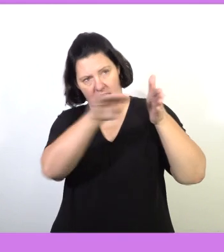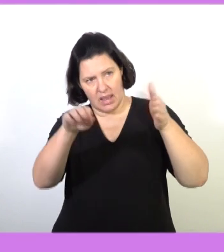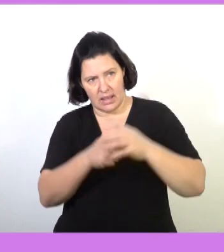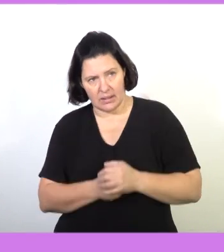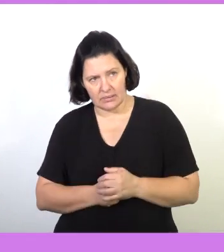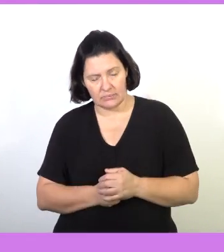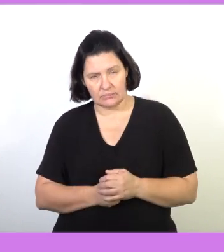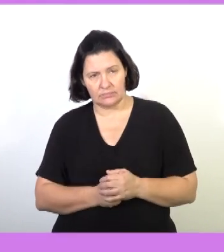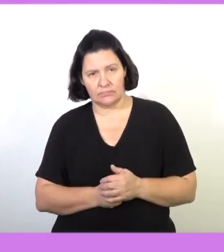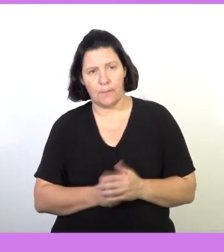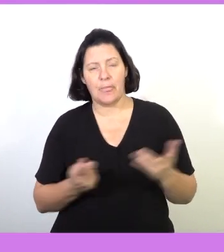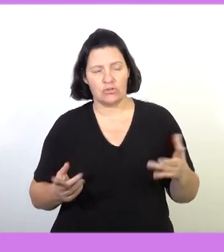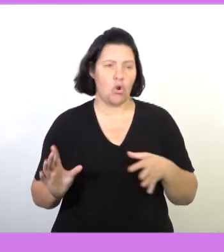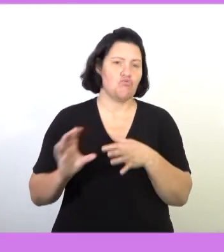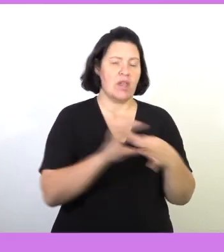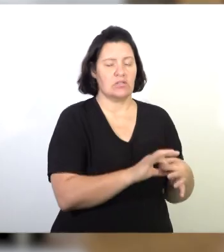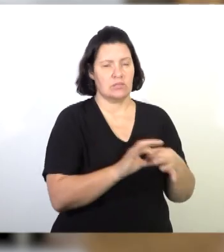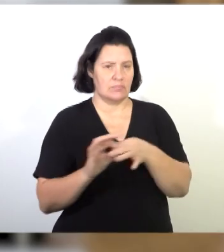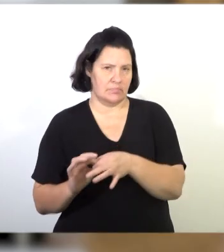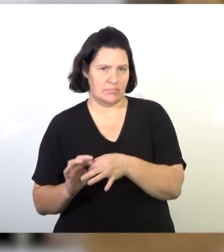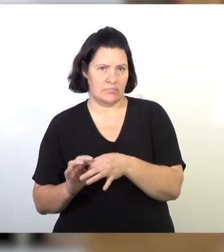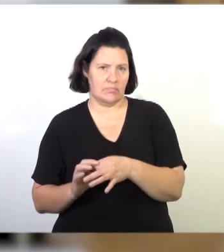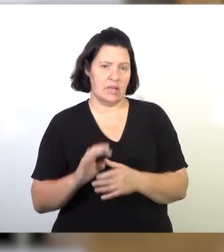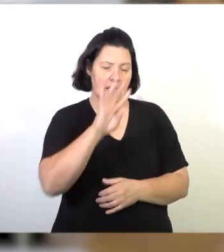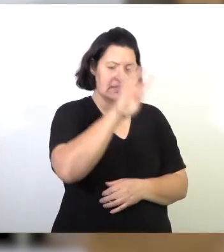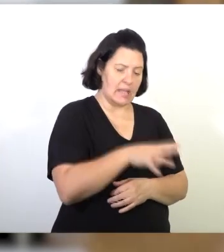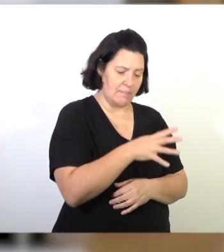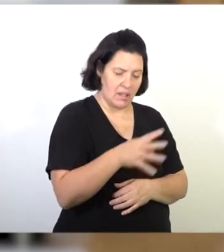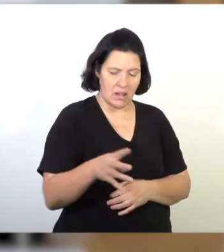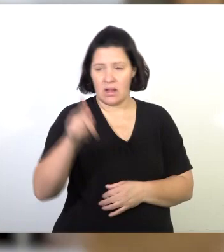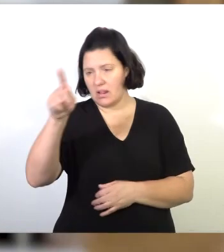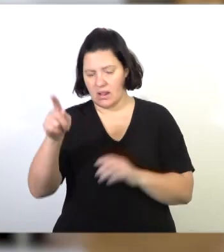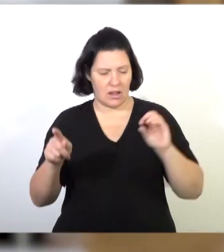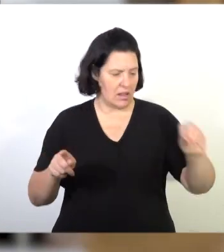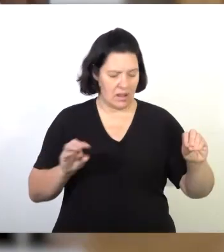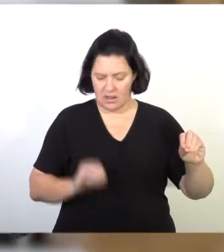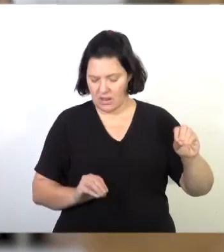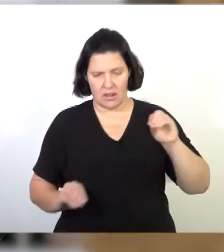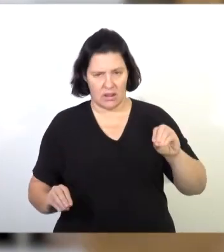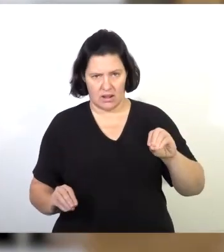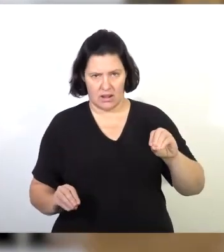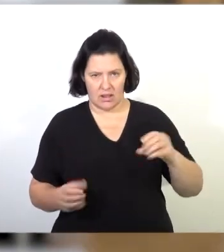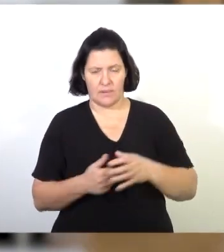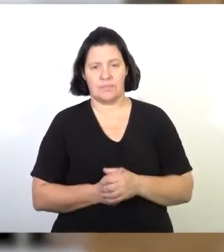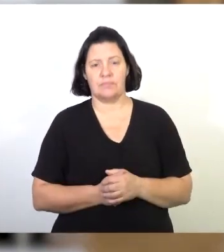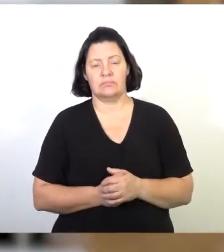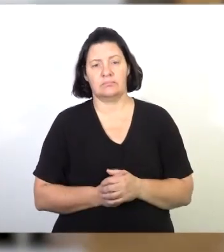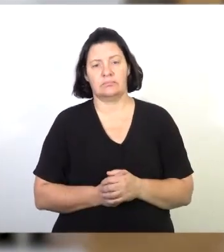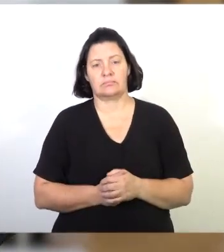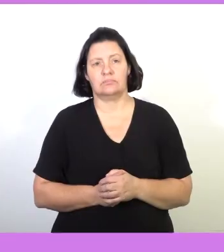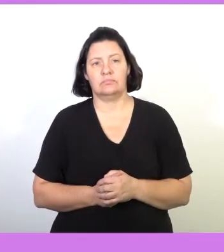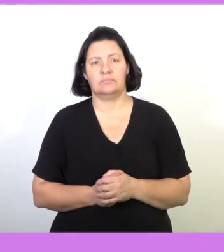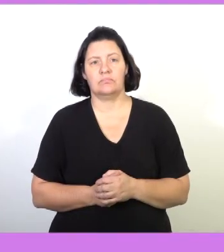always be there. So that is the relationship between the table or the values from the table and the graph.